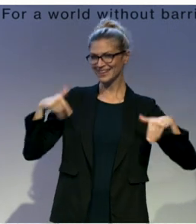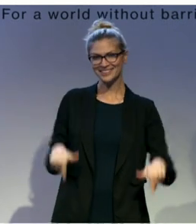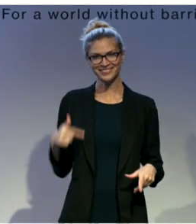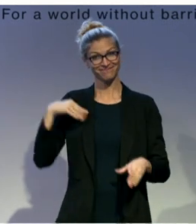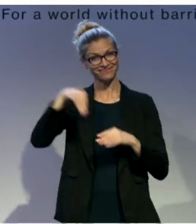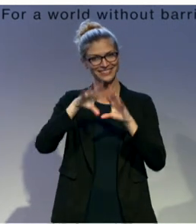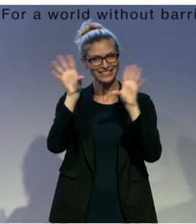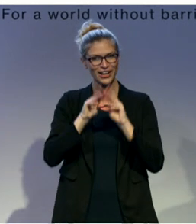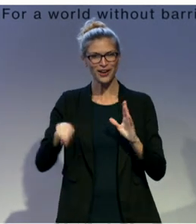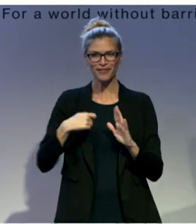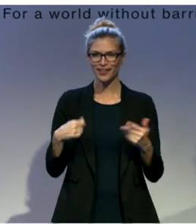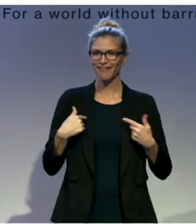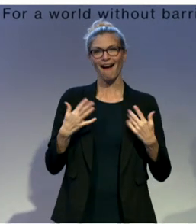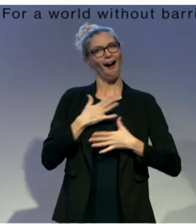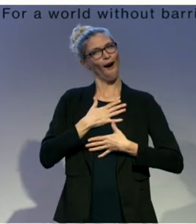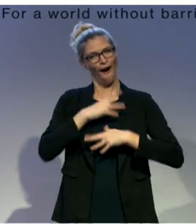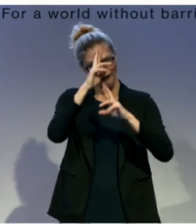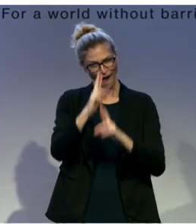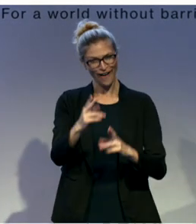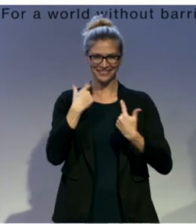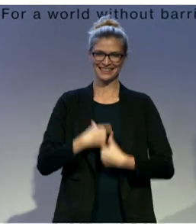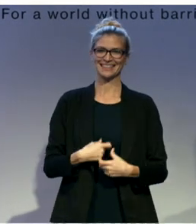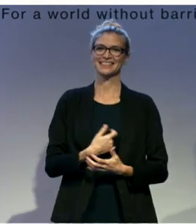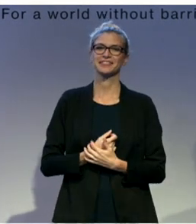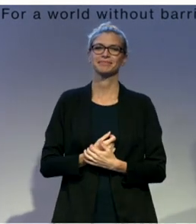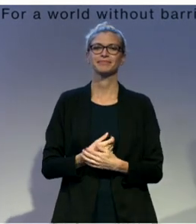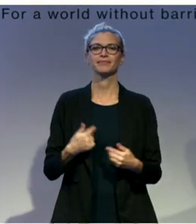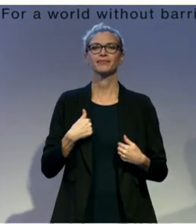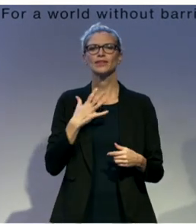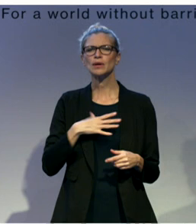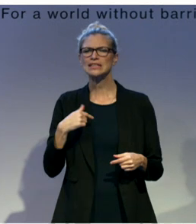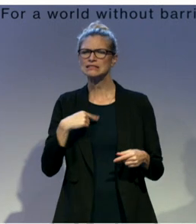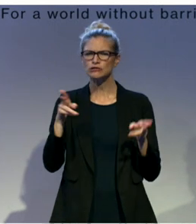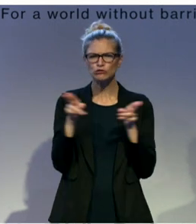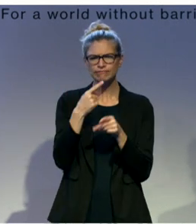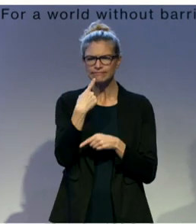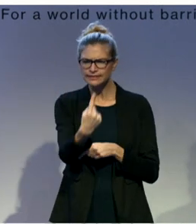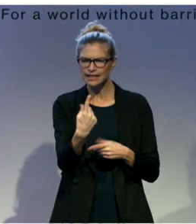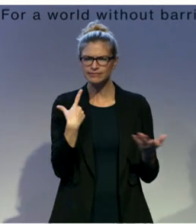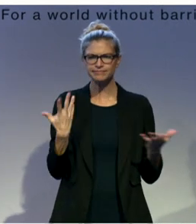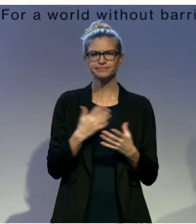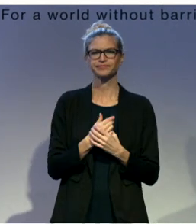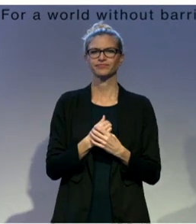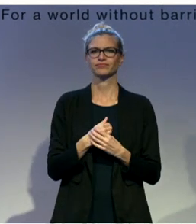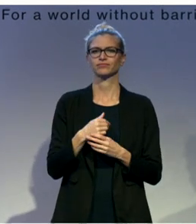greatest honours we've had. So this is just to show you that FingerTalk not only serves the deaf, but has also